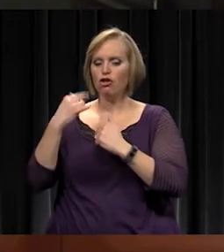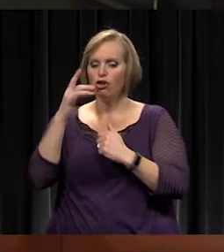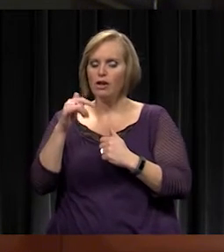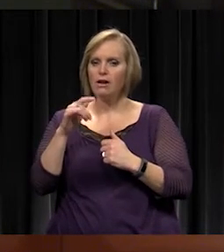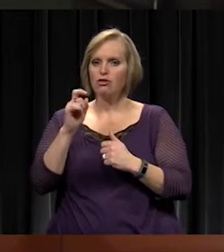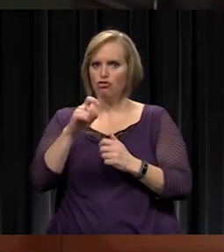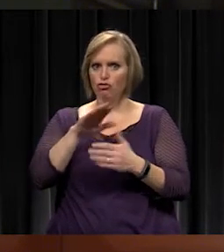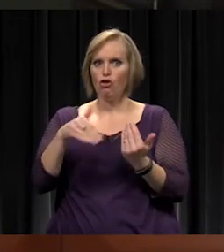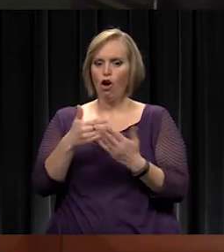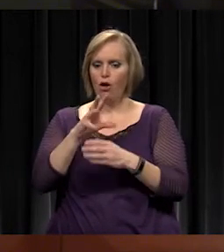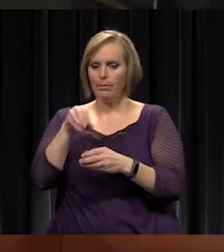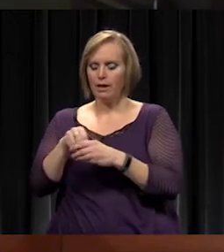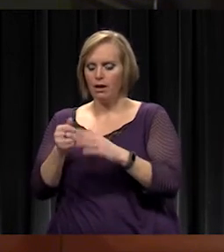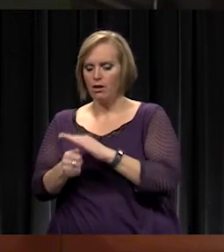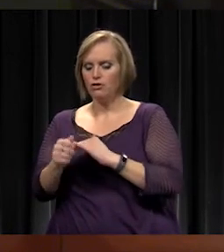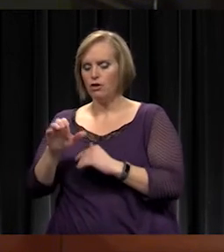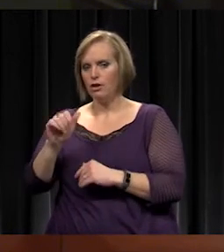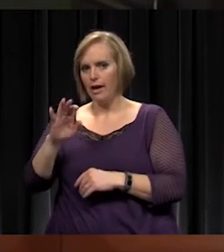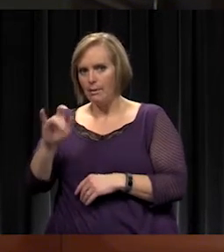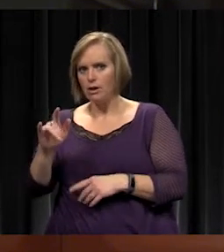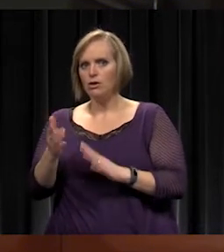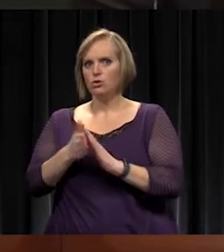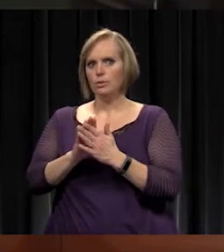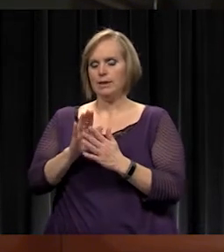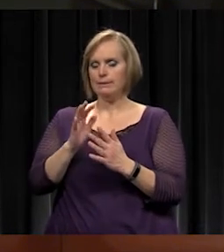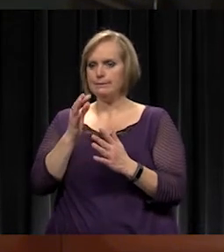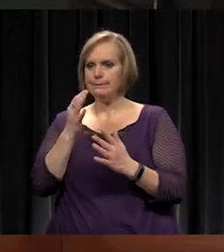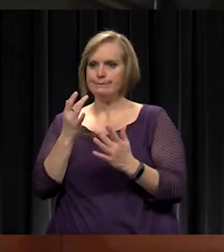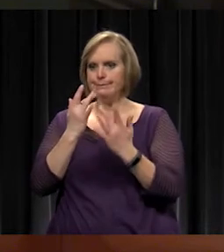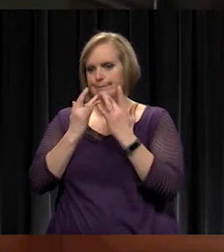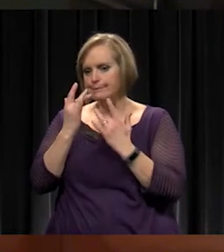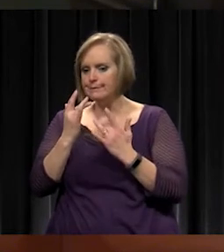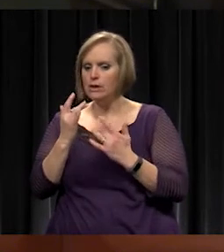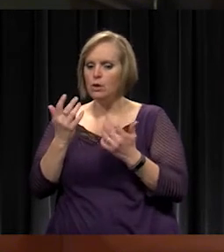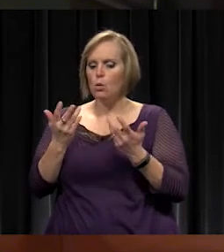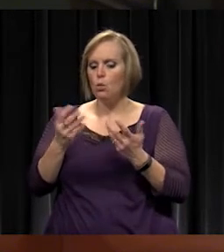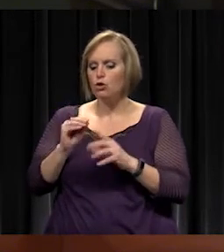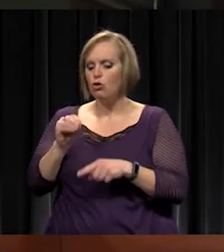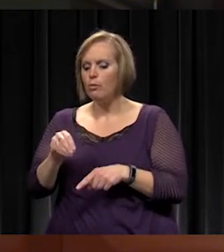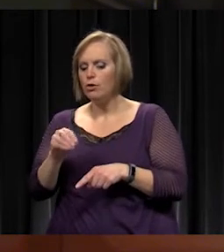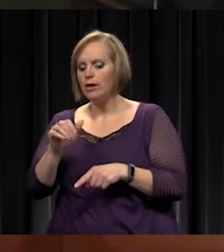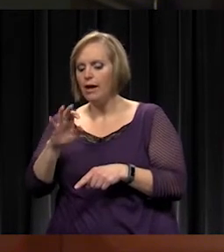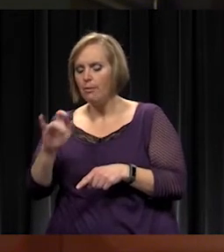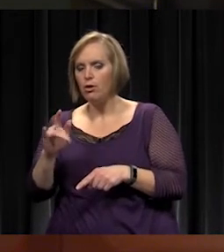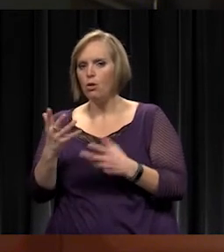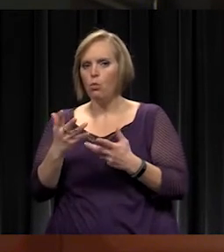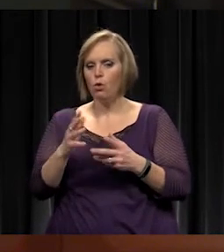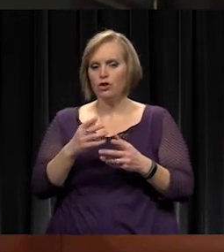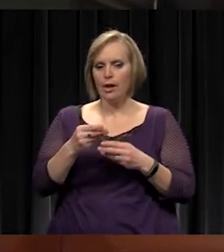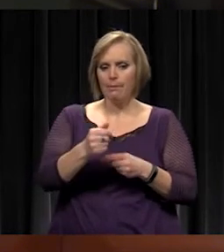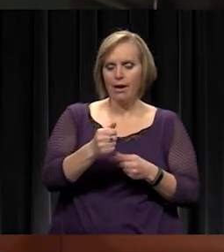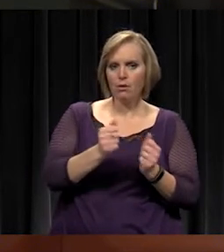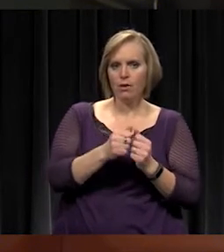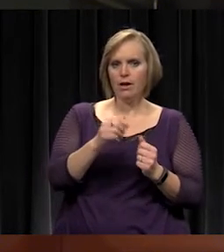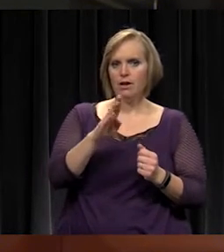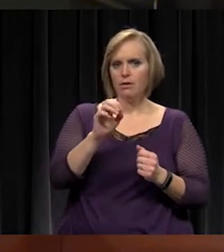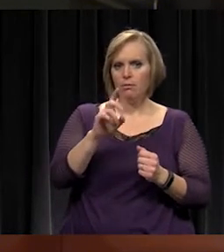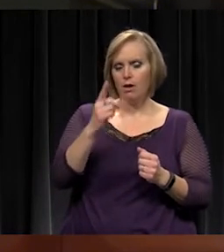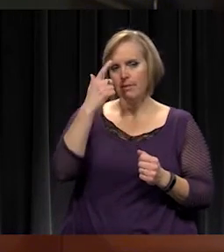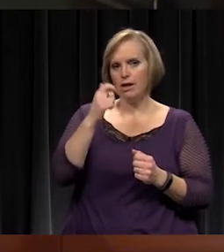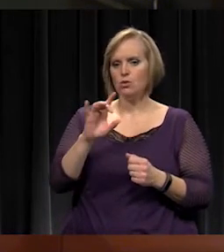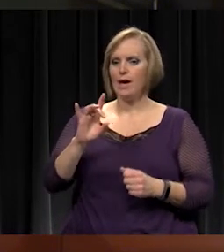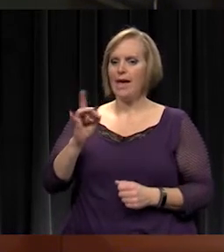capital anymore. So you get selective about what should I put in capital and what should I do in bonds. Okay. Because we're at an eight mil cap.